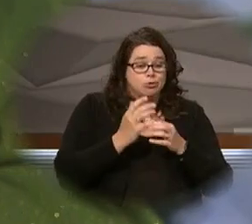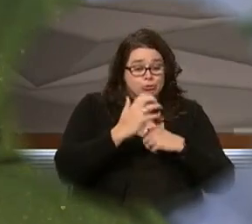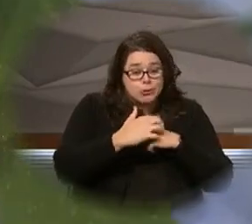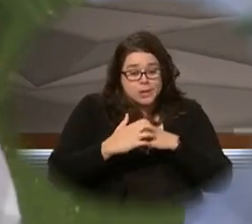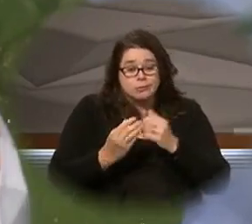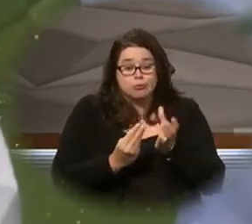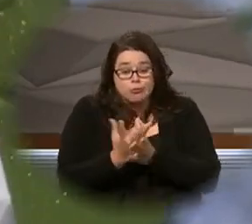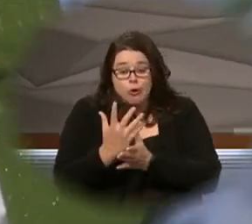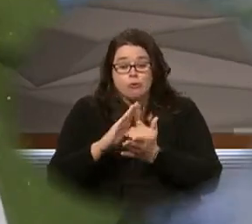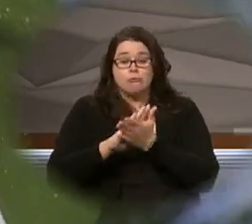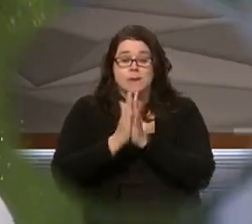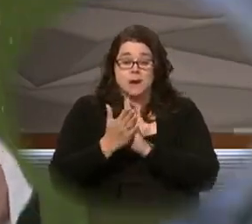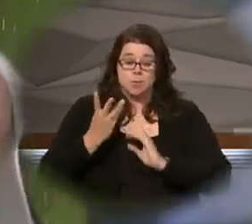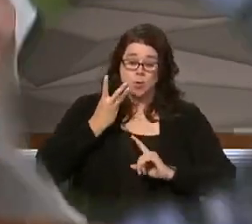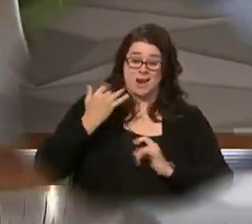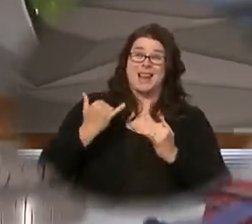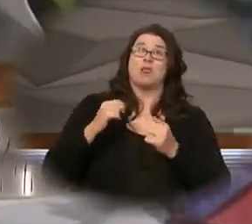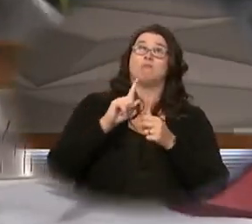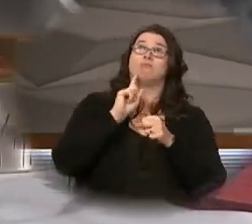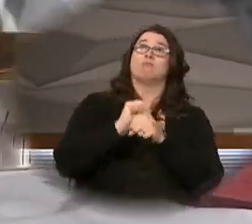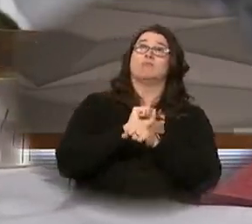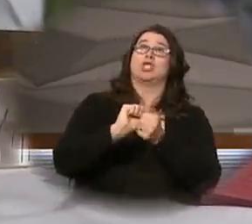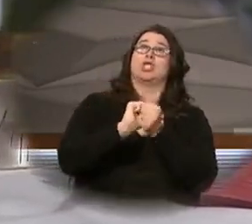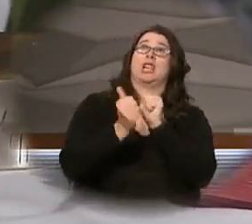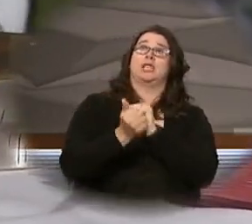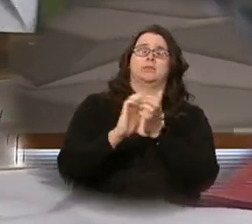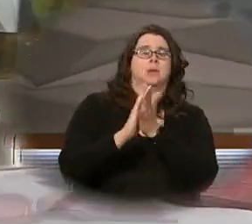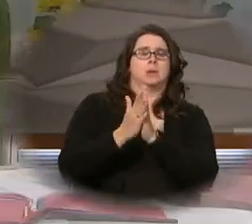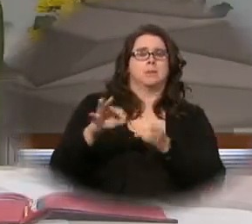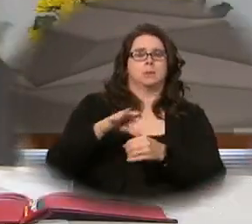spiritual drink. Blessed be God forever.